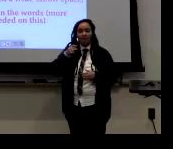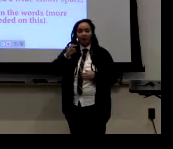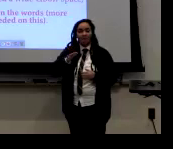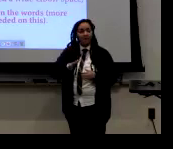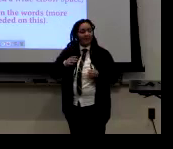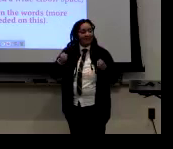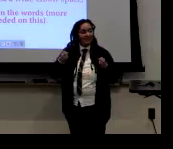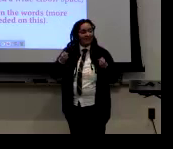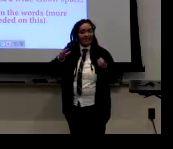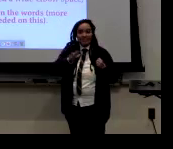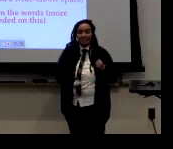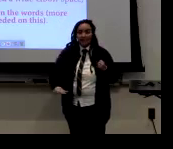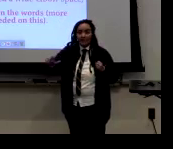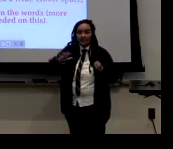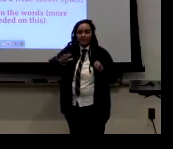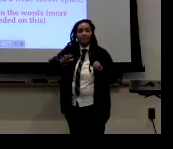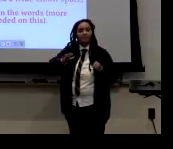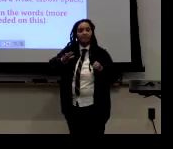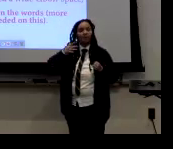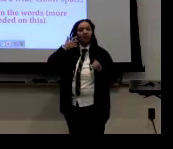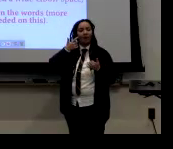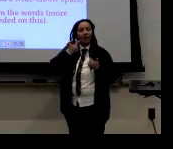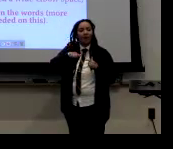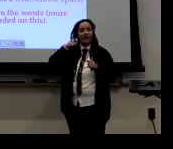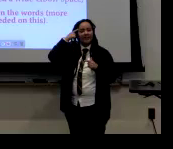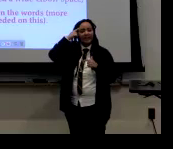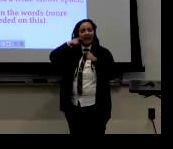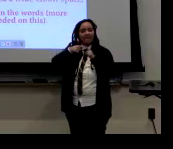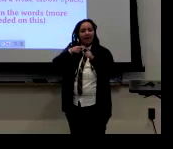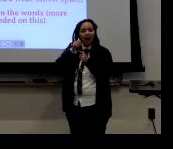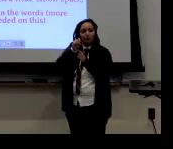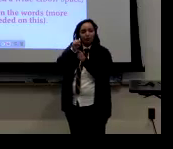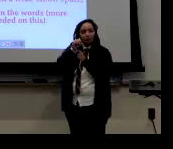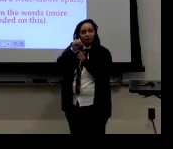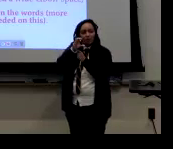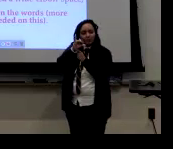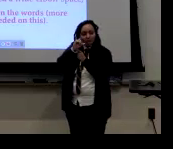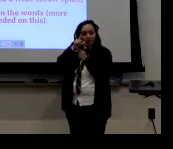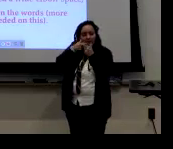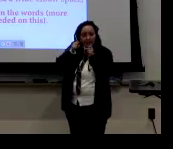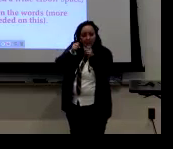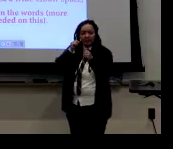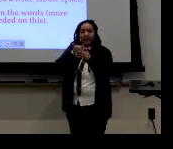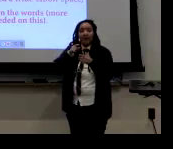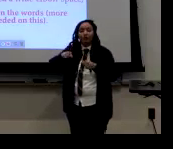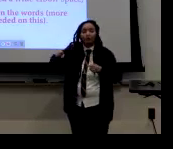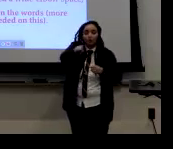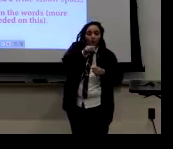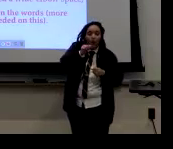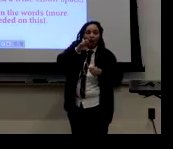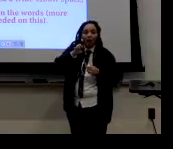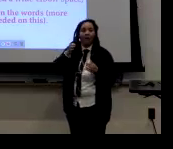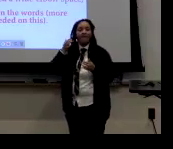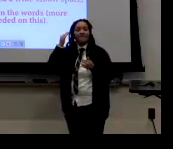And the wider signing space is equivalent to a louder volume in your voice. So